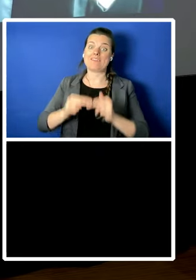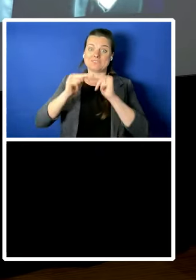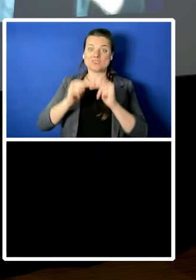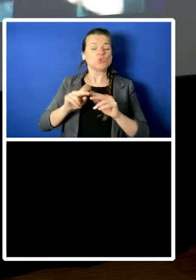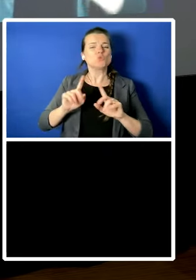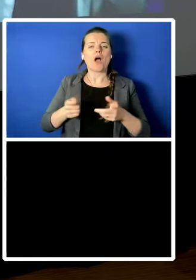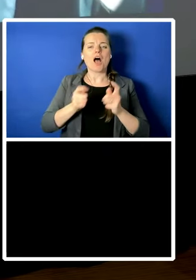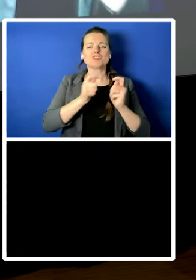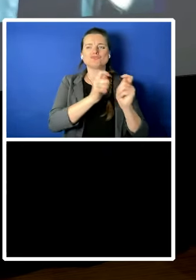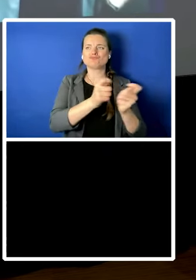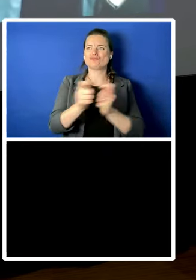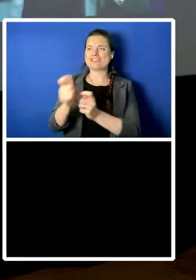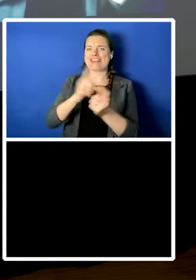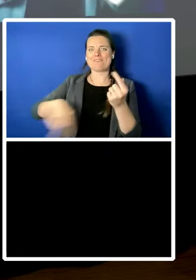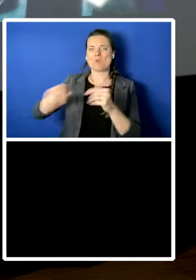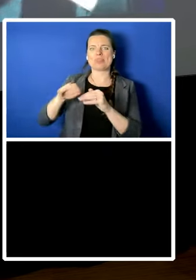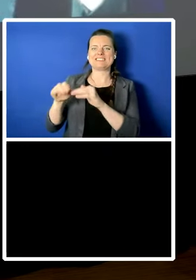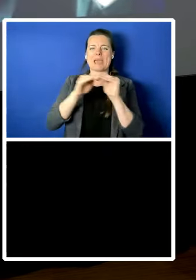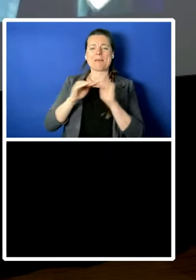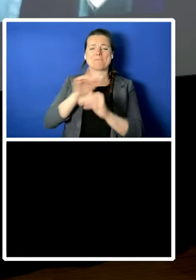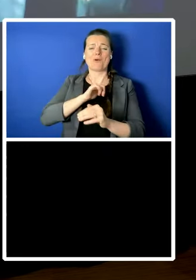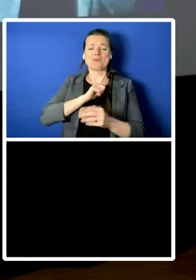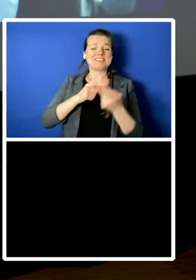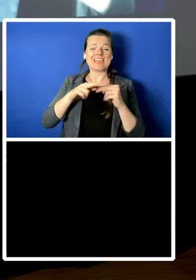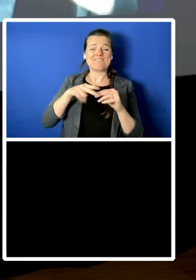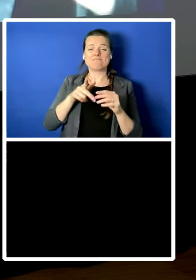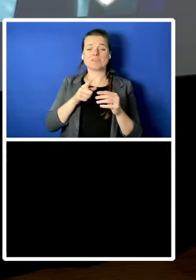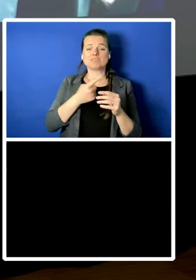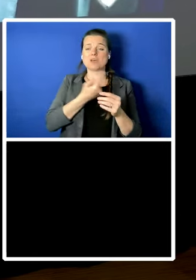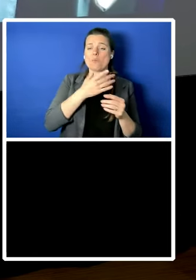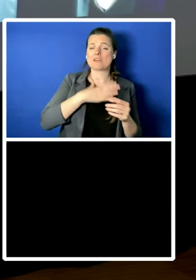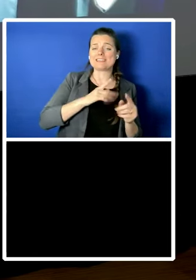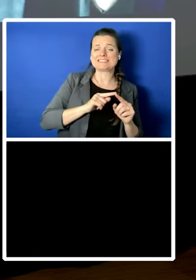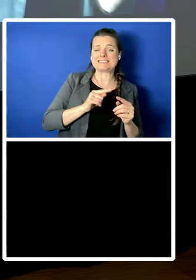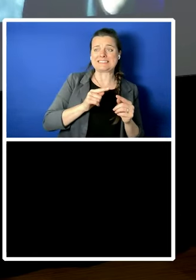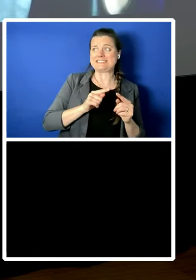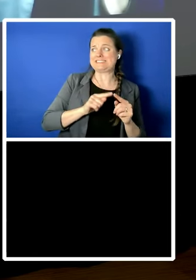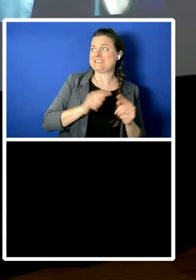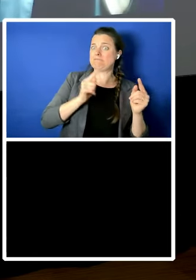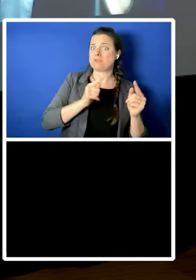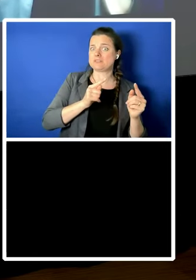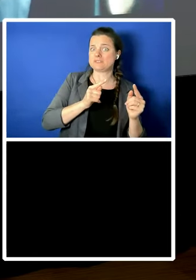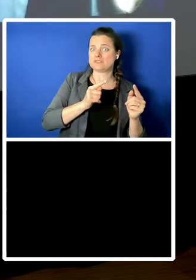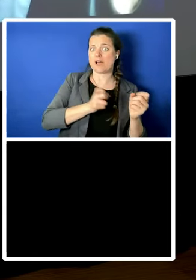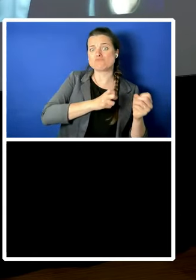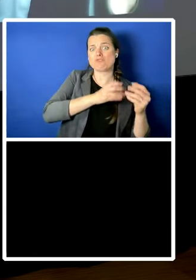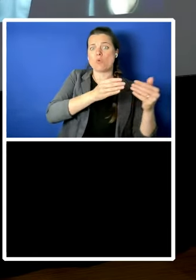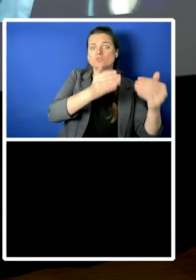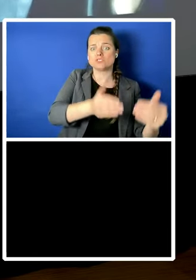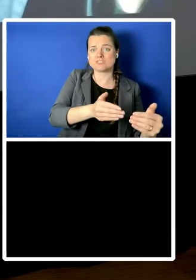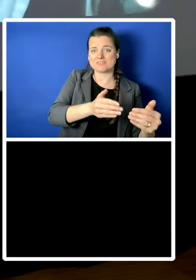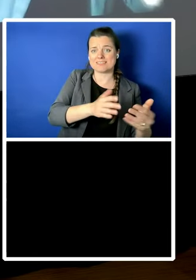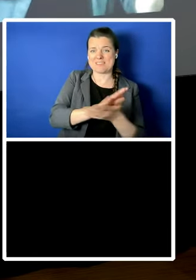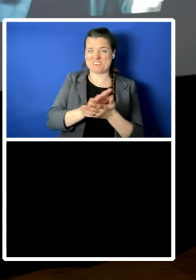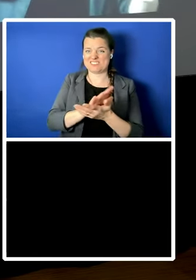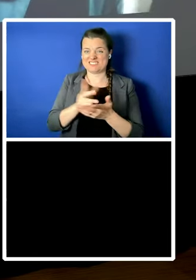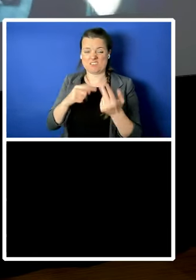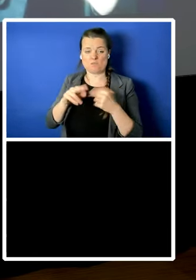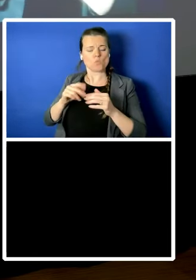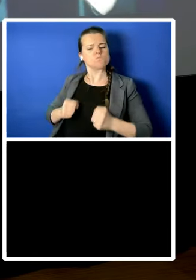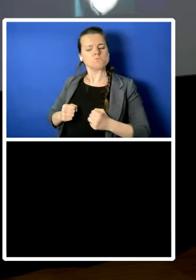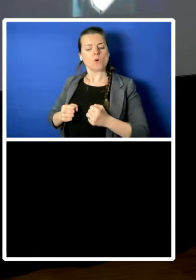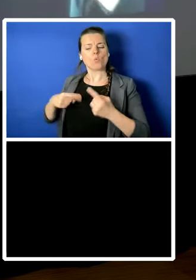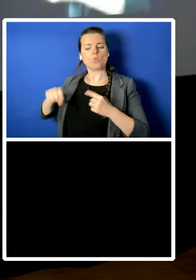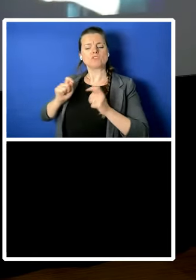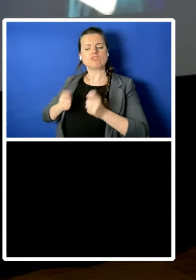people with with different needs so that's one aspect of it you know the living instrument the the positive obligations to to bring